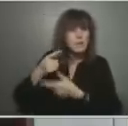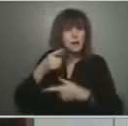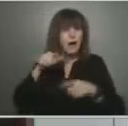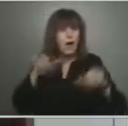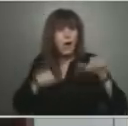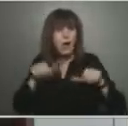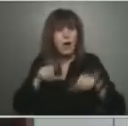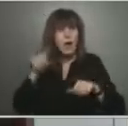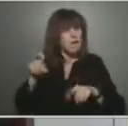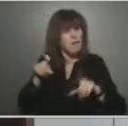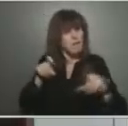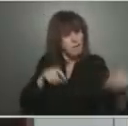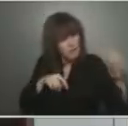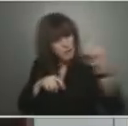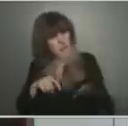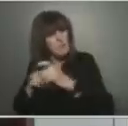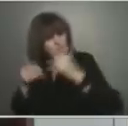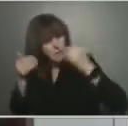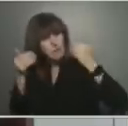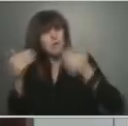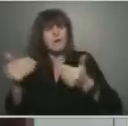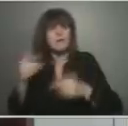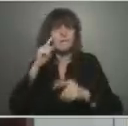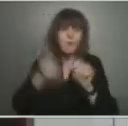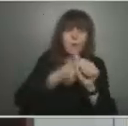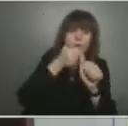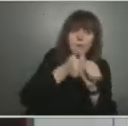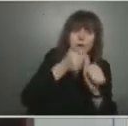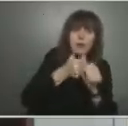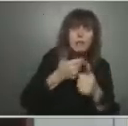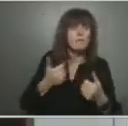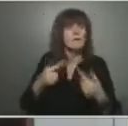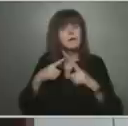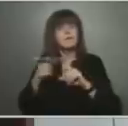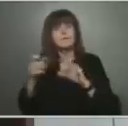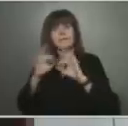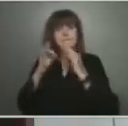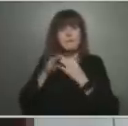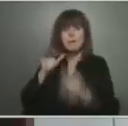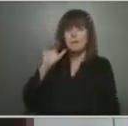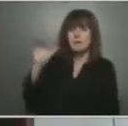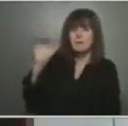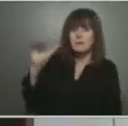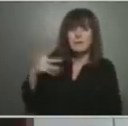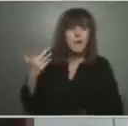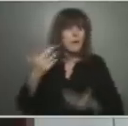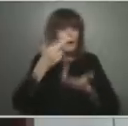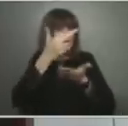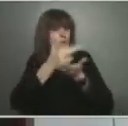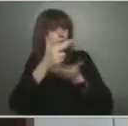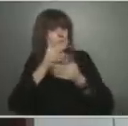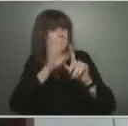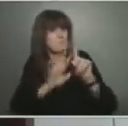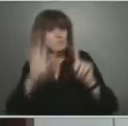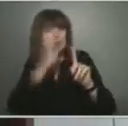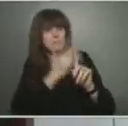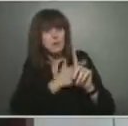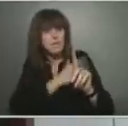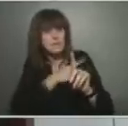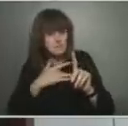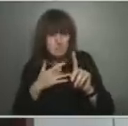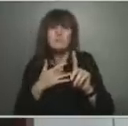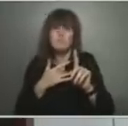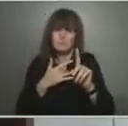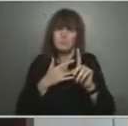or from one of the many mental health resources in the province. Practicing self-care and staying connected has never been more important.